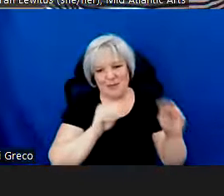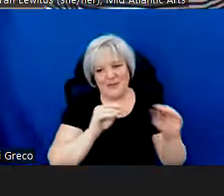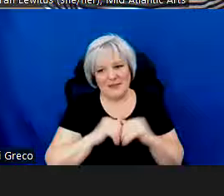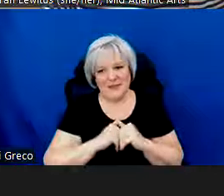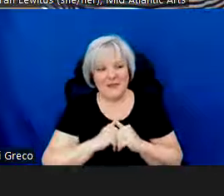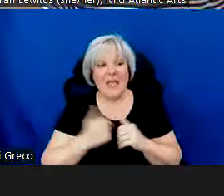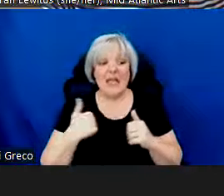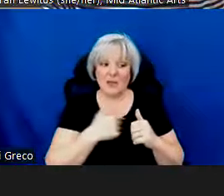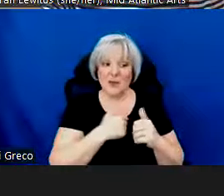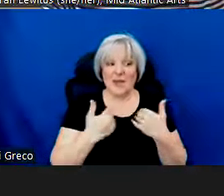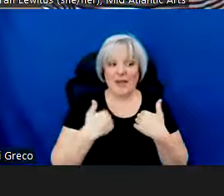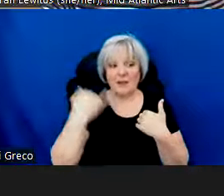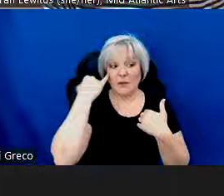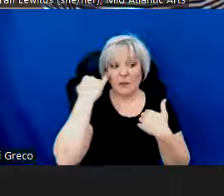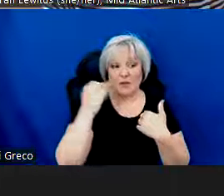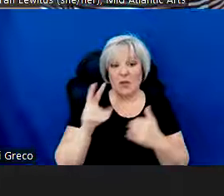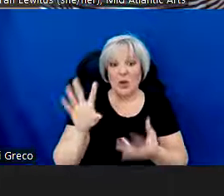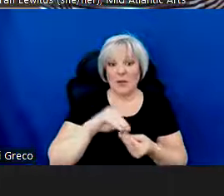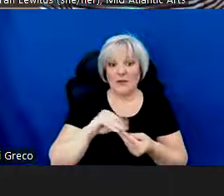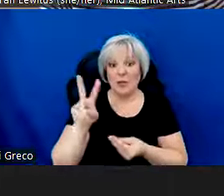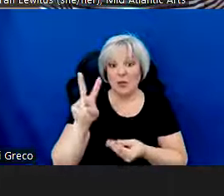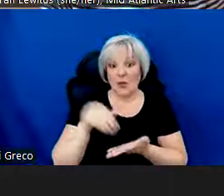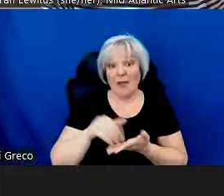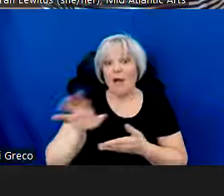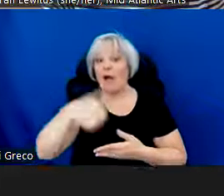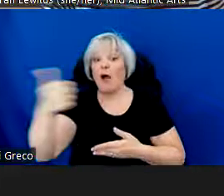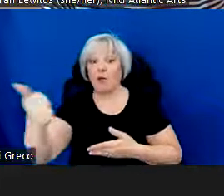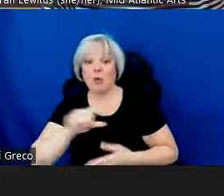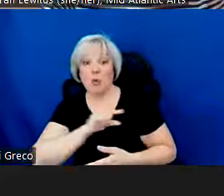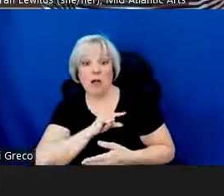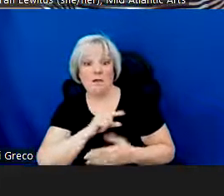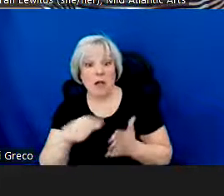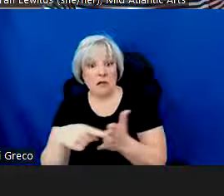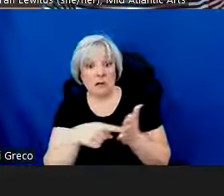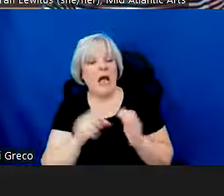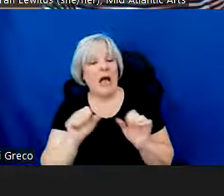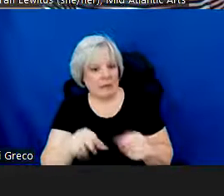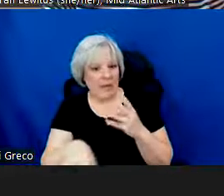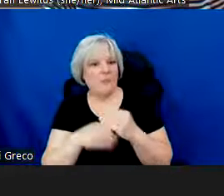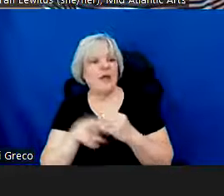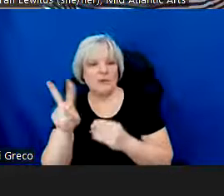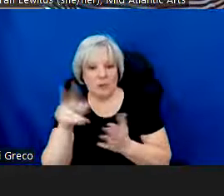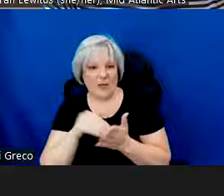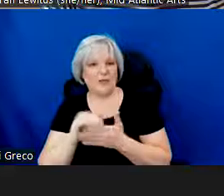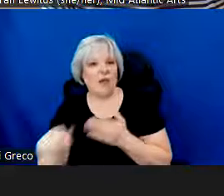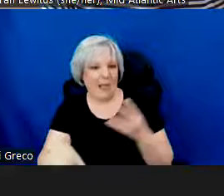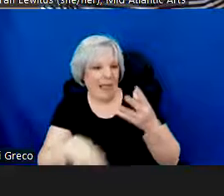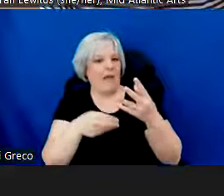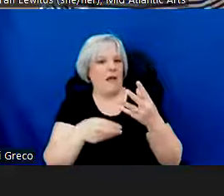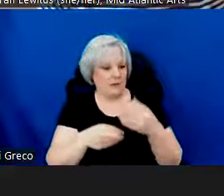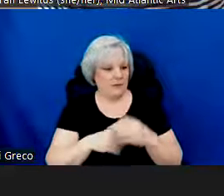since we had $2,000 in total other eligible expenses, I can apply for $2,000 down here.